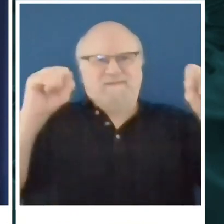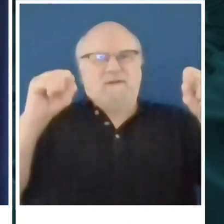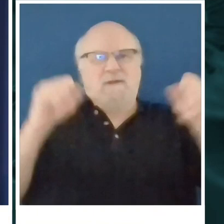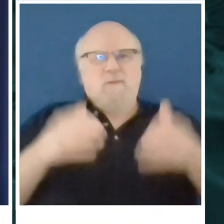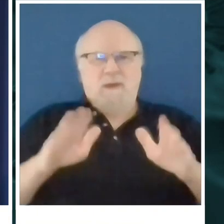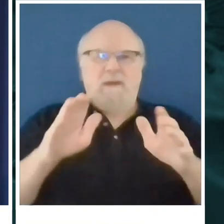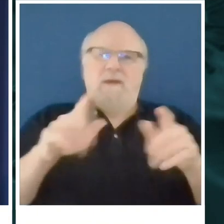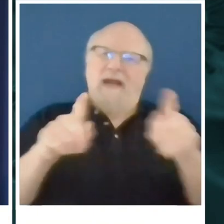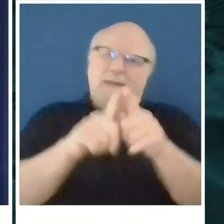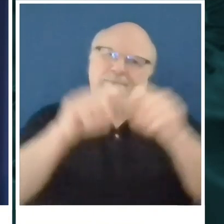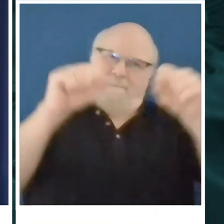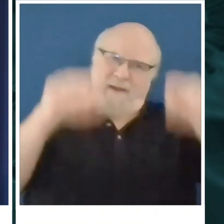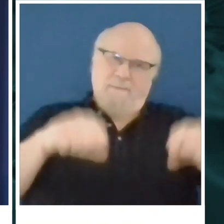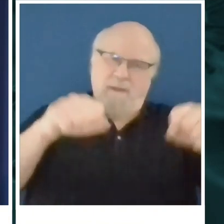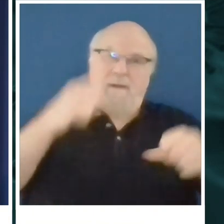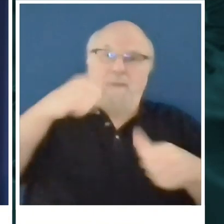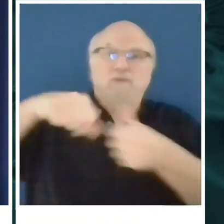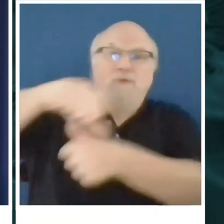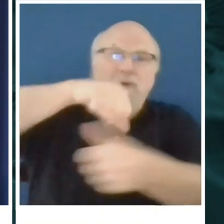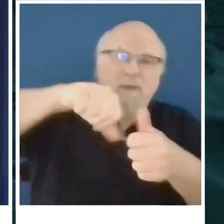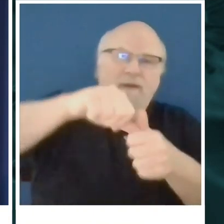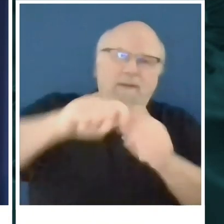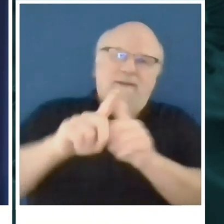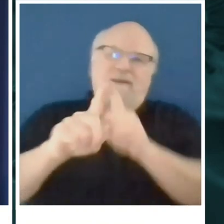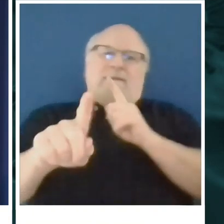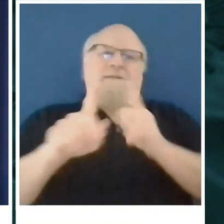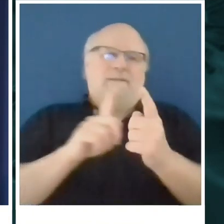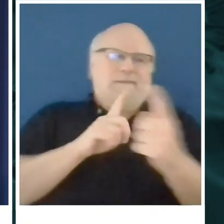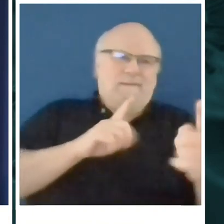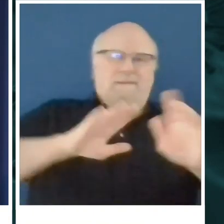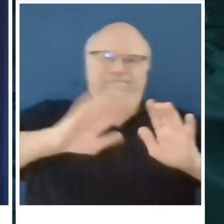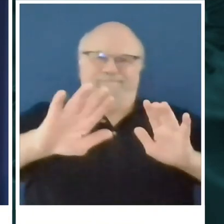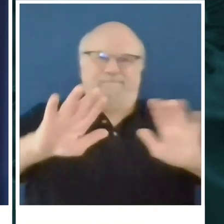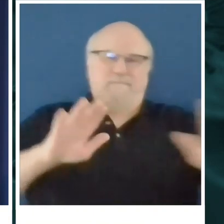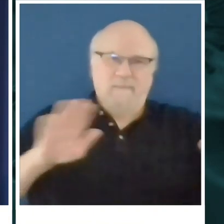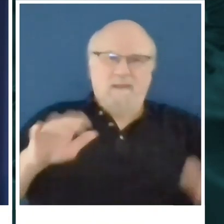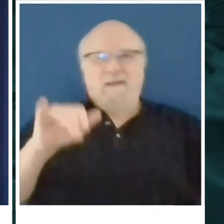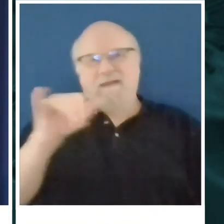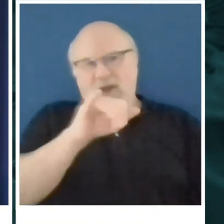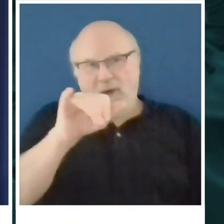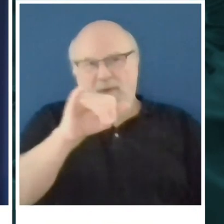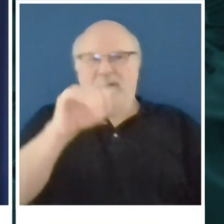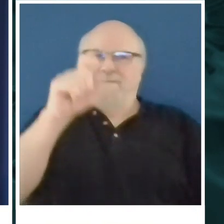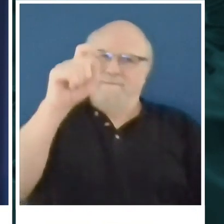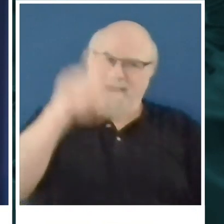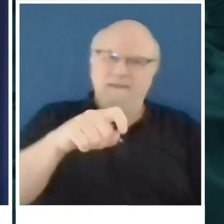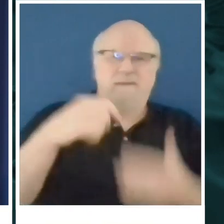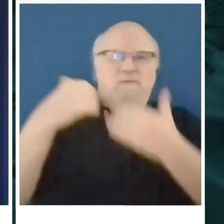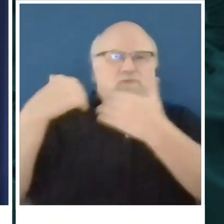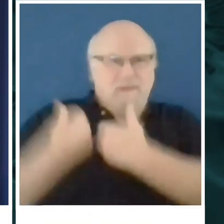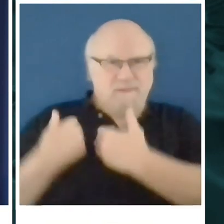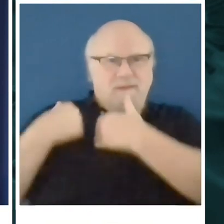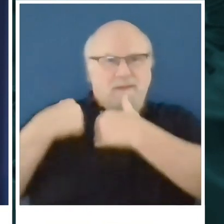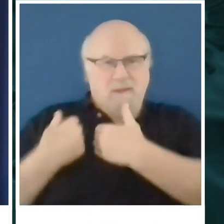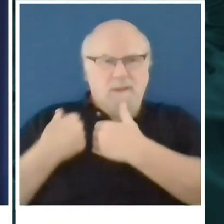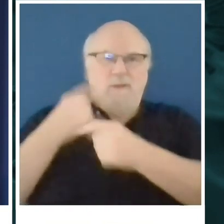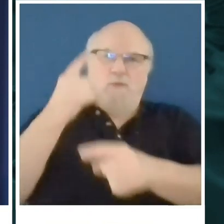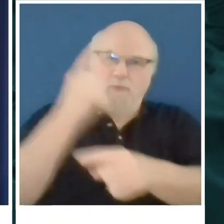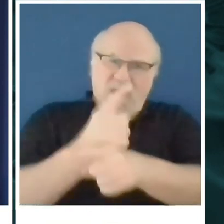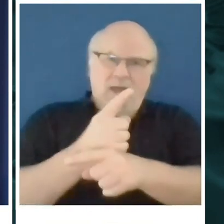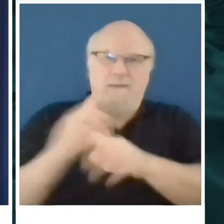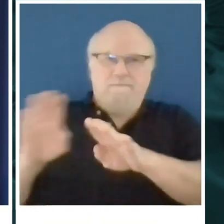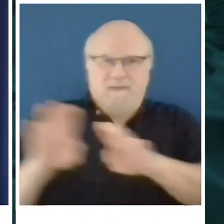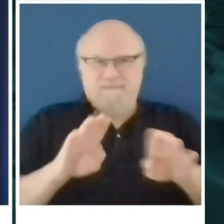socially distant, and it will require some personal responsibility and behaviors. So, again, no date specific, but these